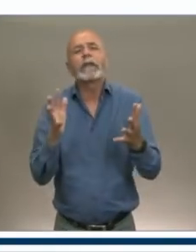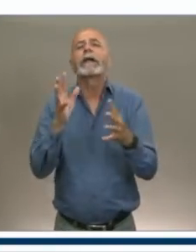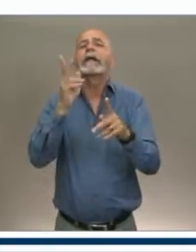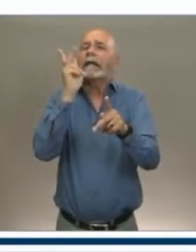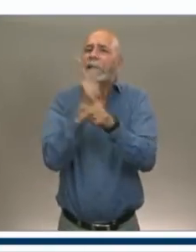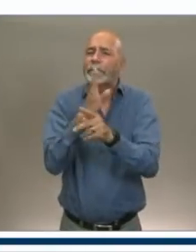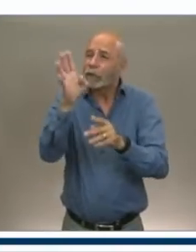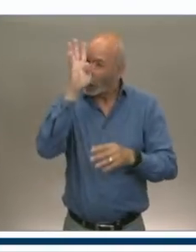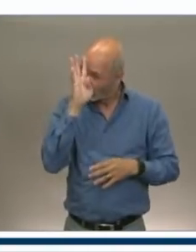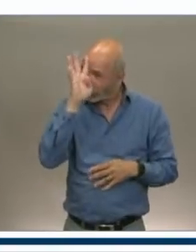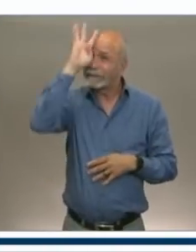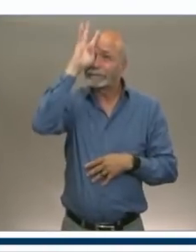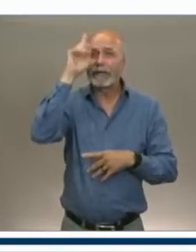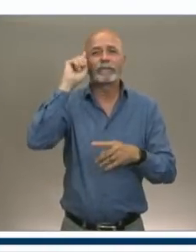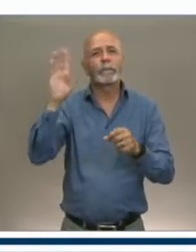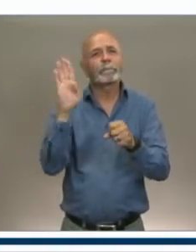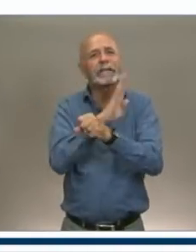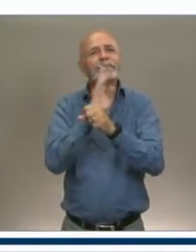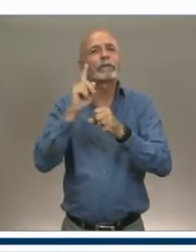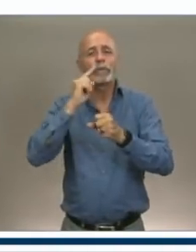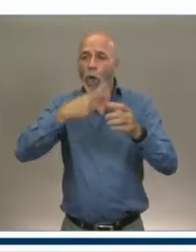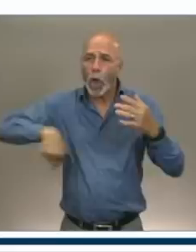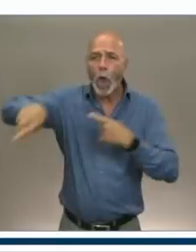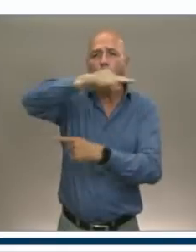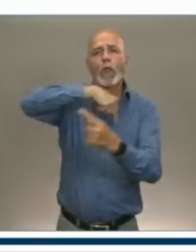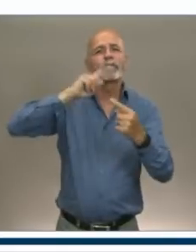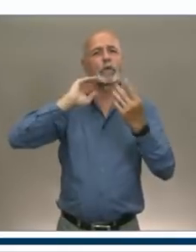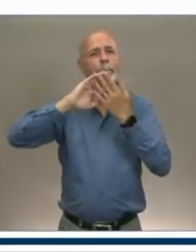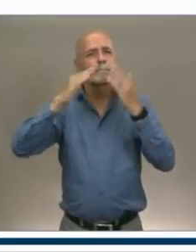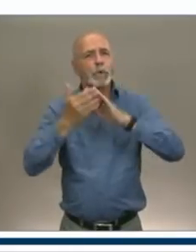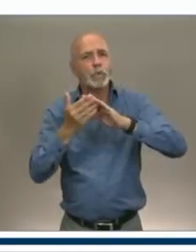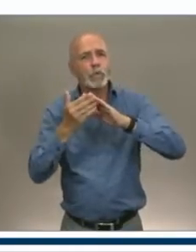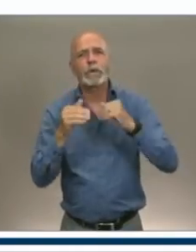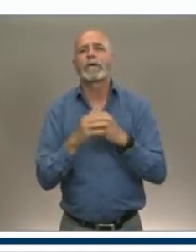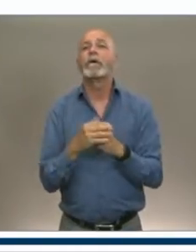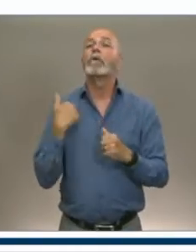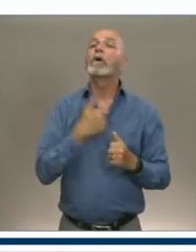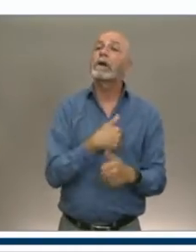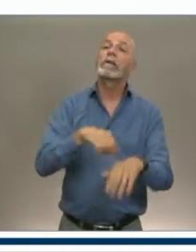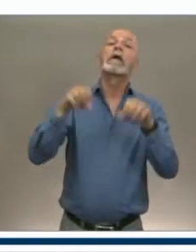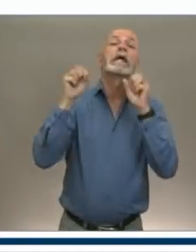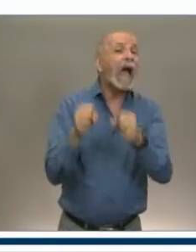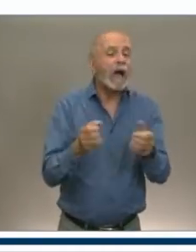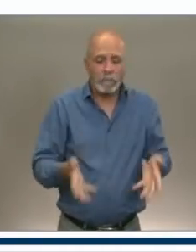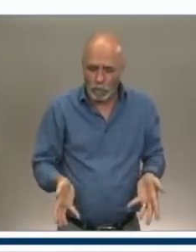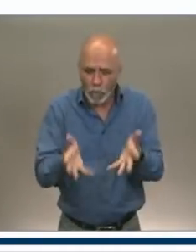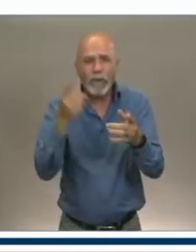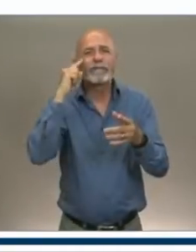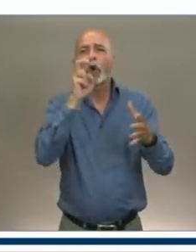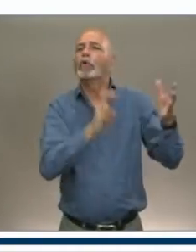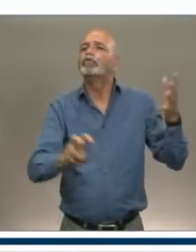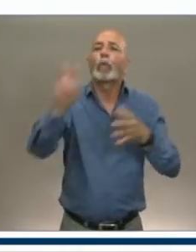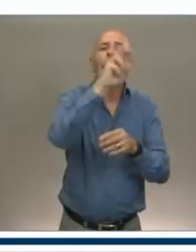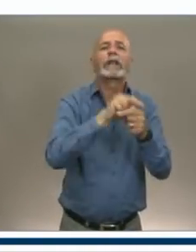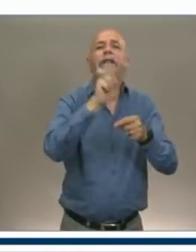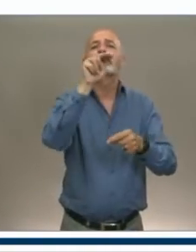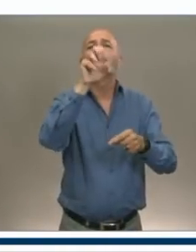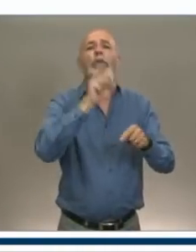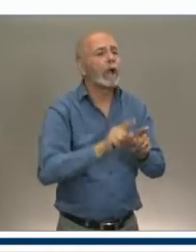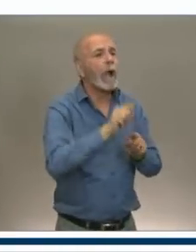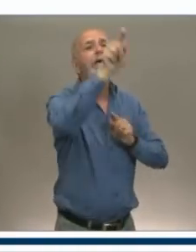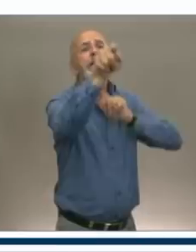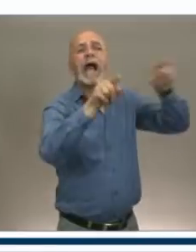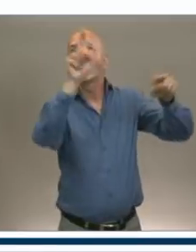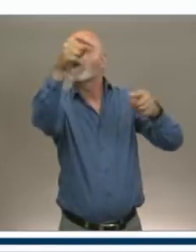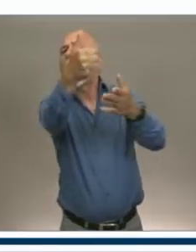within their communities. Operators can also access Tourism Nova Scotia tools and insights to help design their